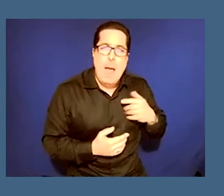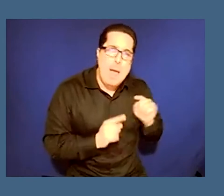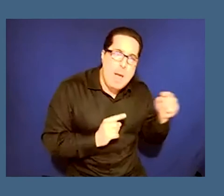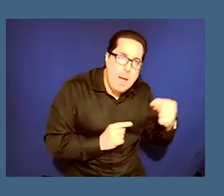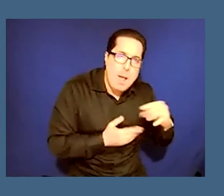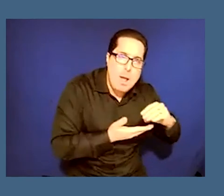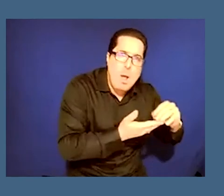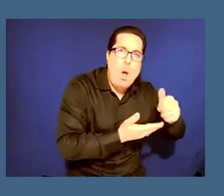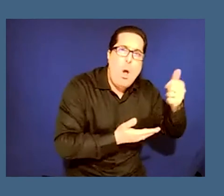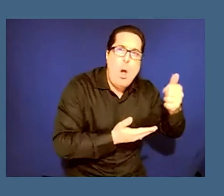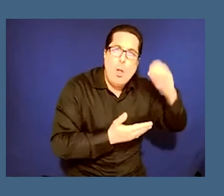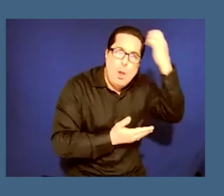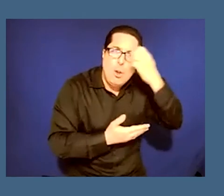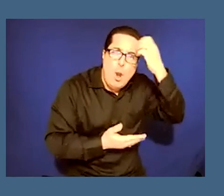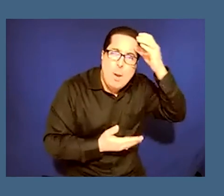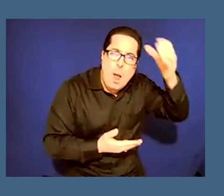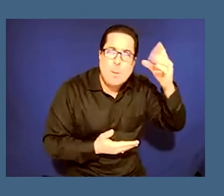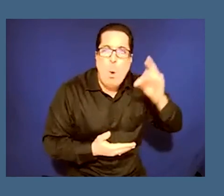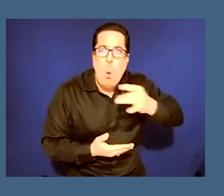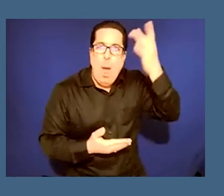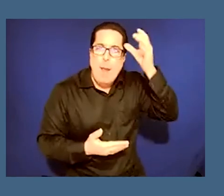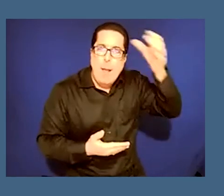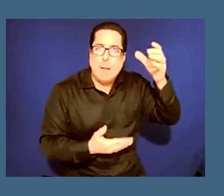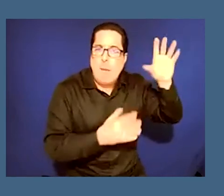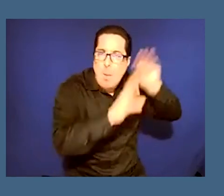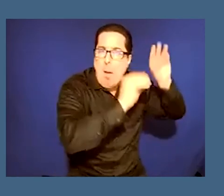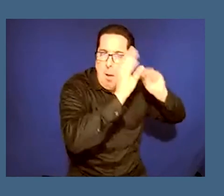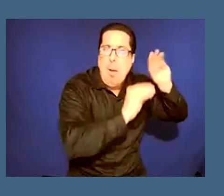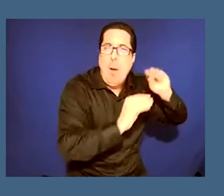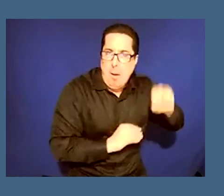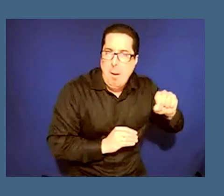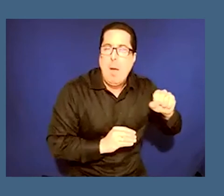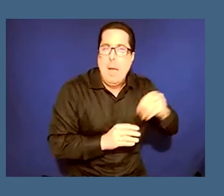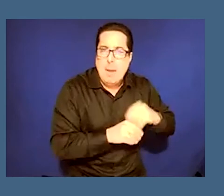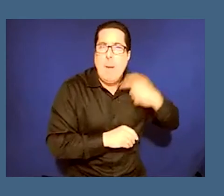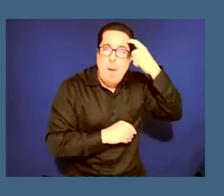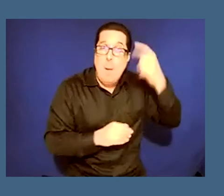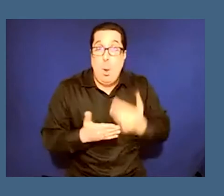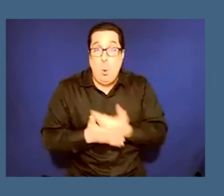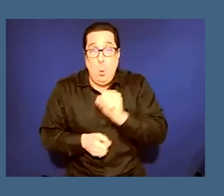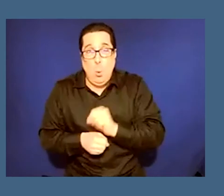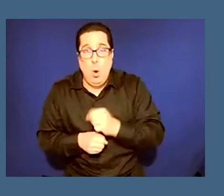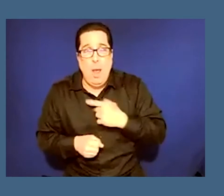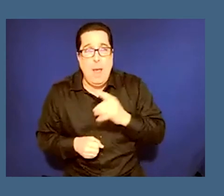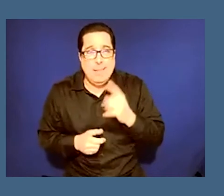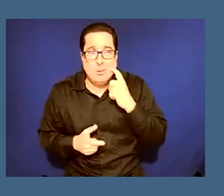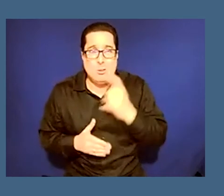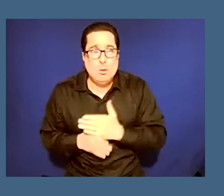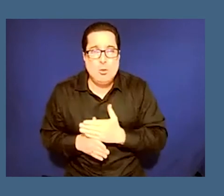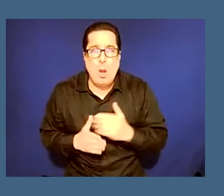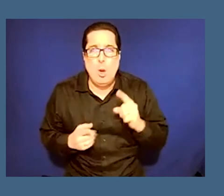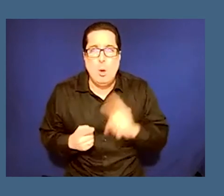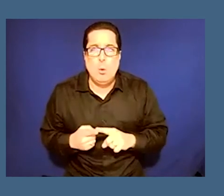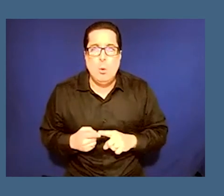european concepts white concepts in my mind in my new work uh i just shared it to um